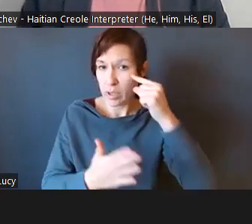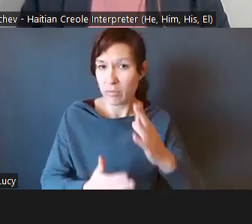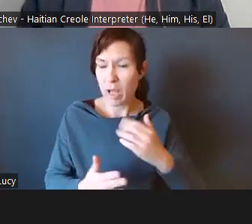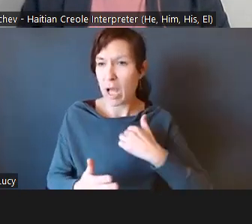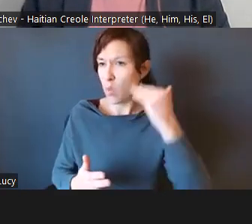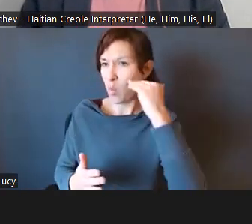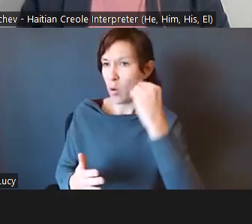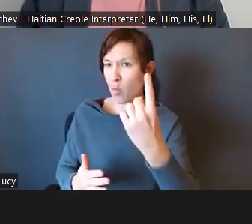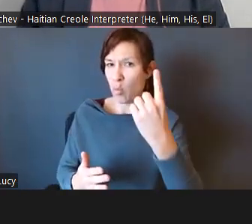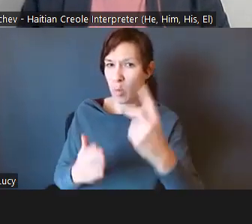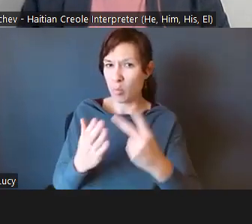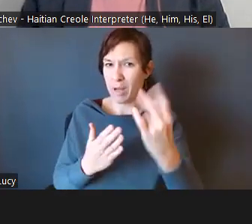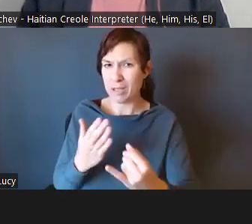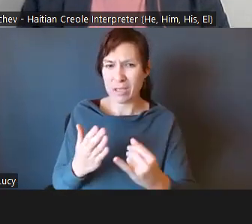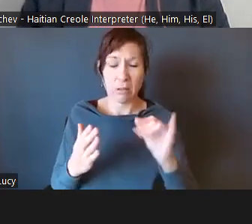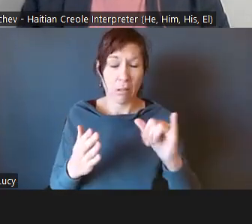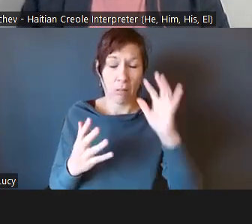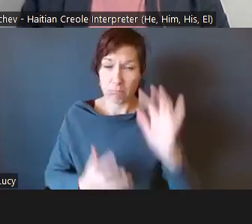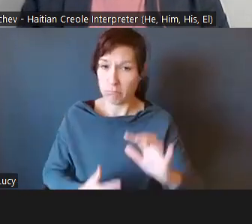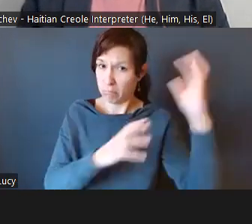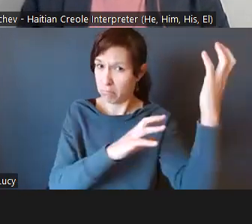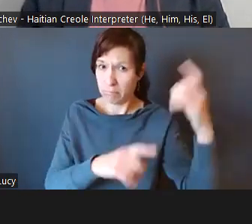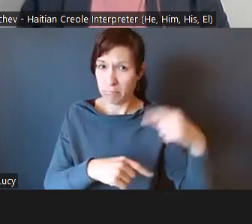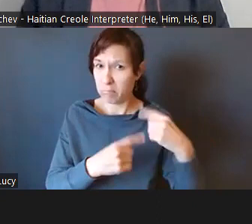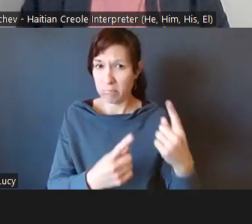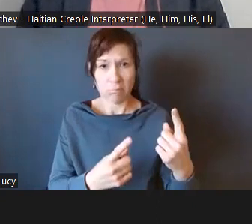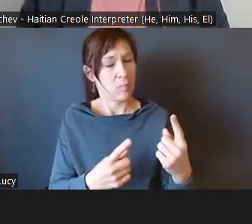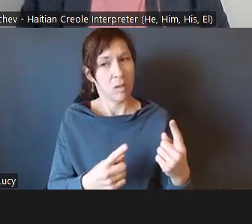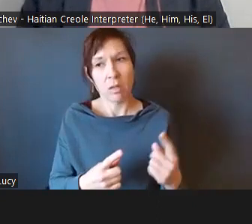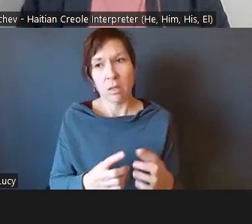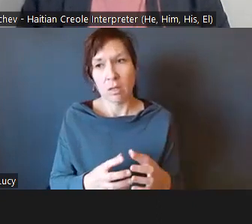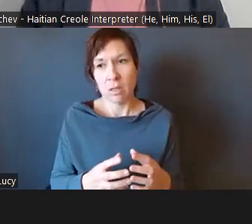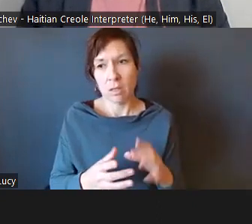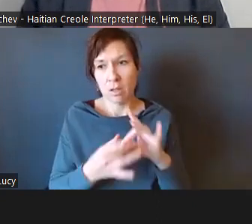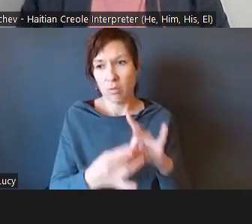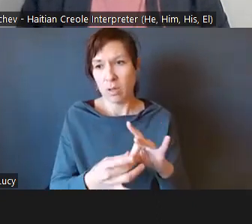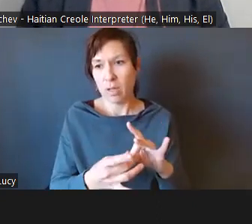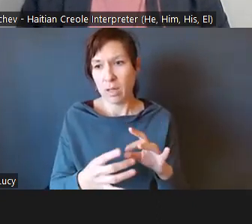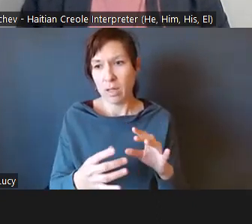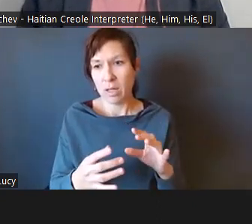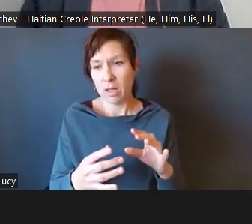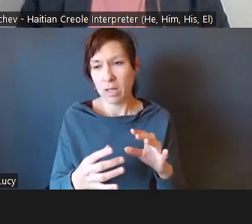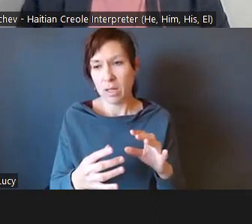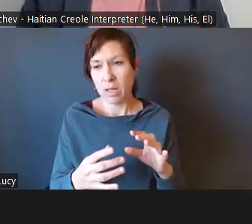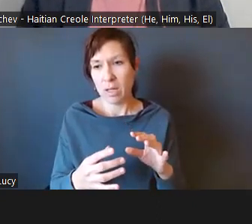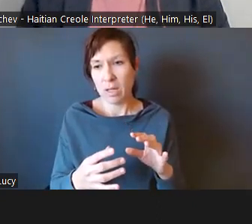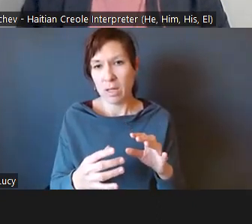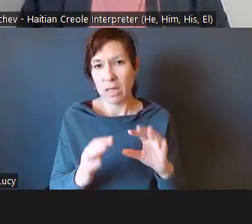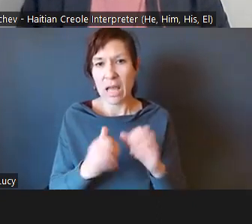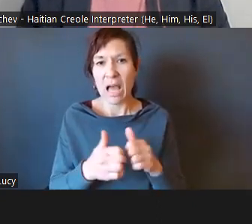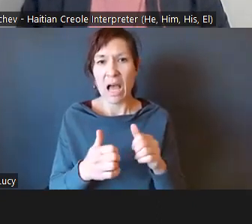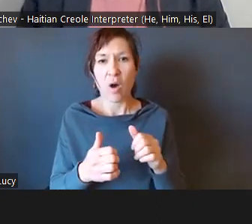dysfunctional, to say the least, in terms of the treatment of its EJ neighbors.